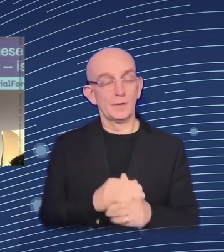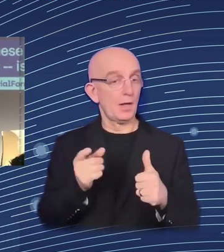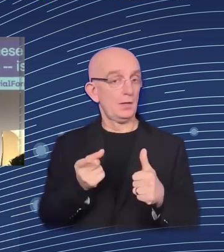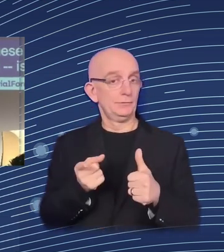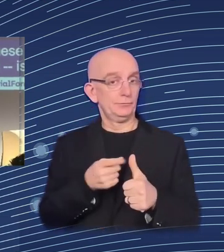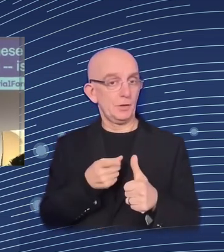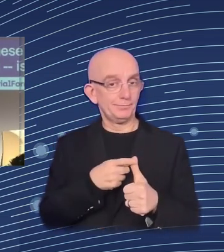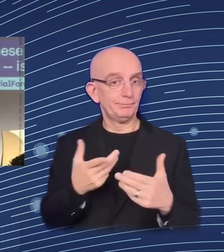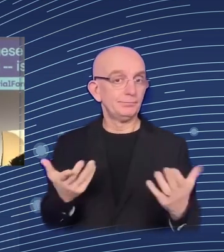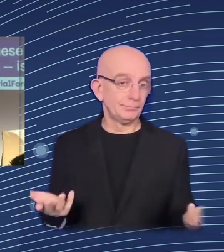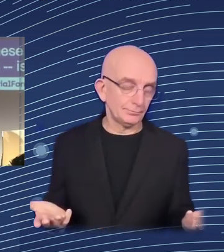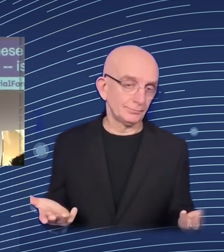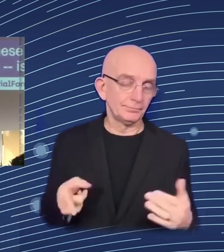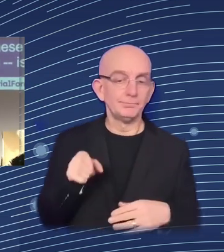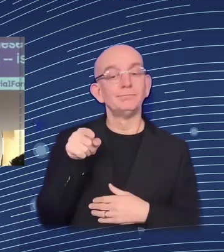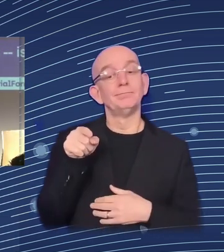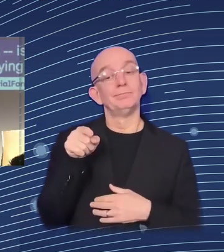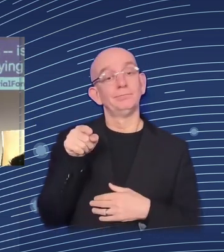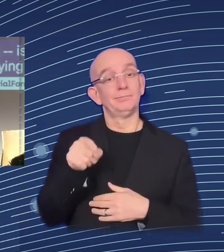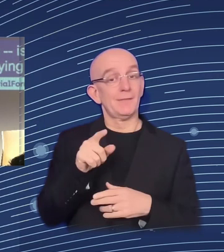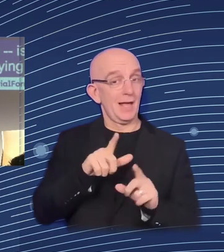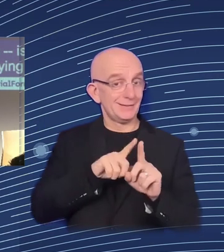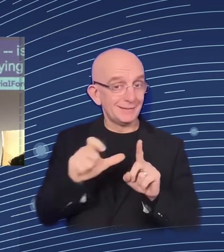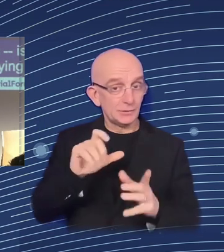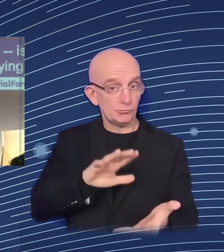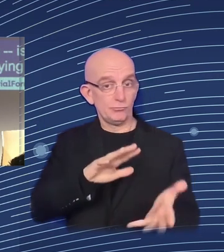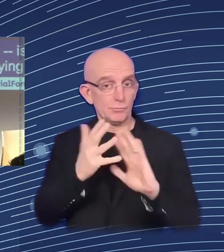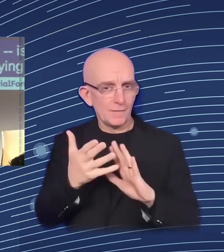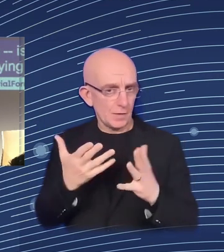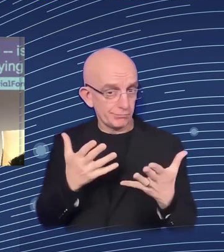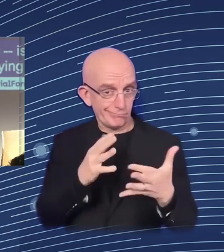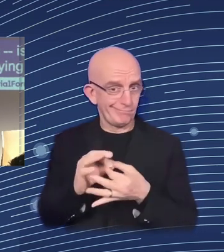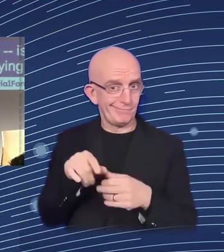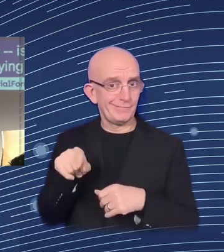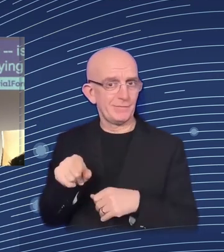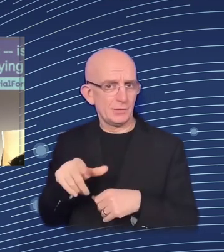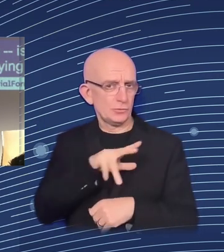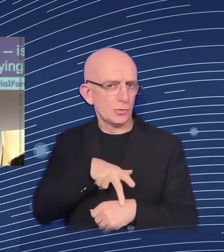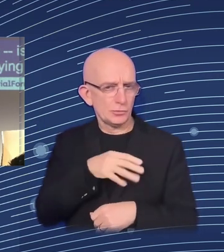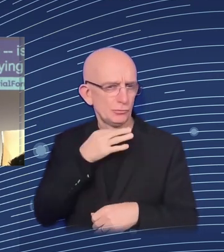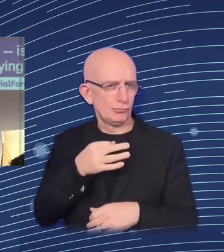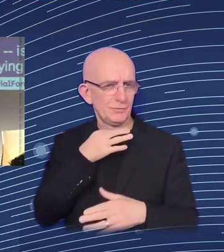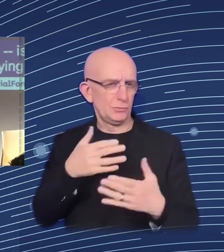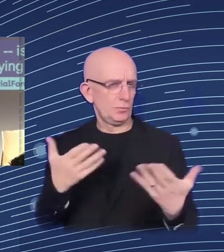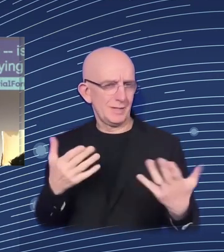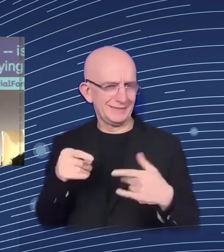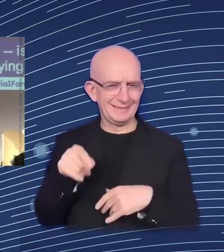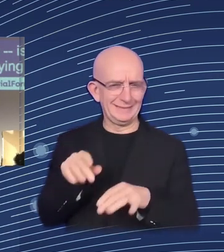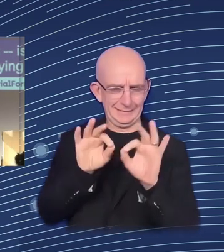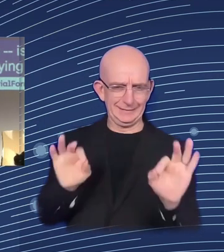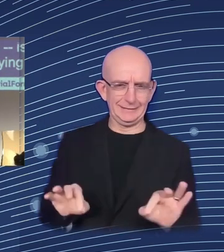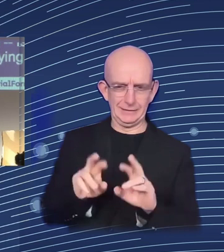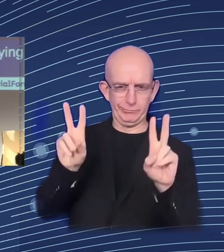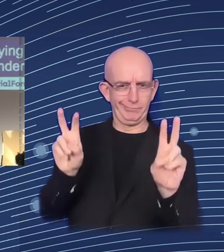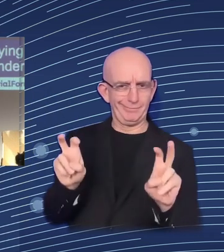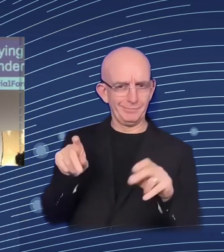to define what I mean by social risks. And my main point will be trying to understand what is the role of the labor market